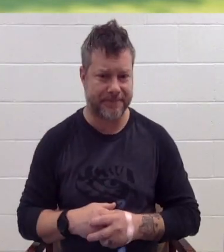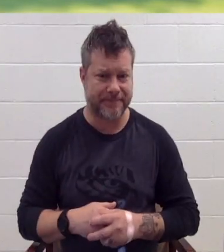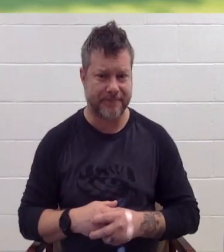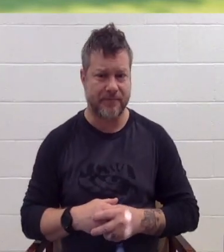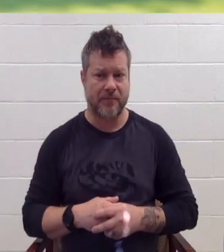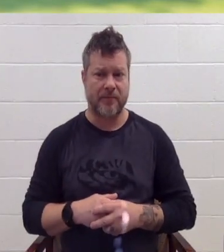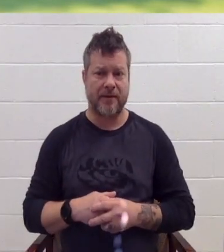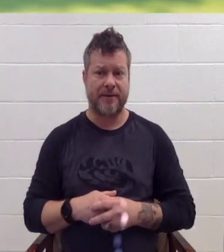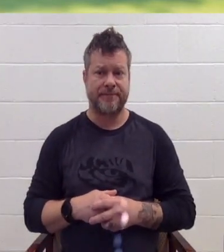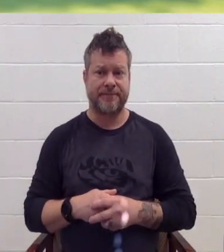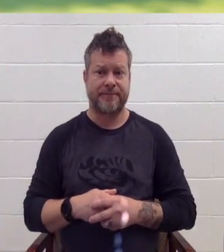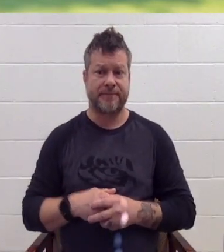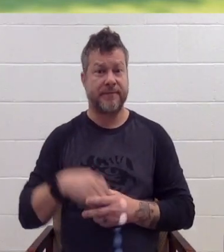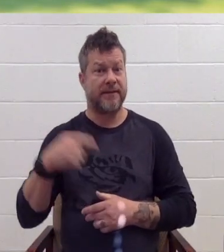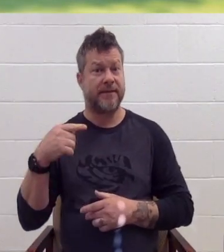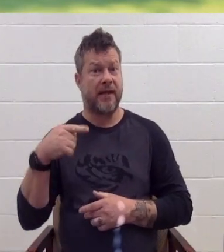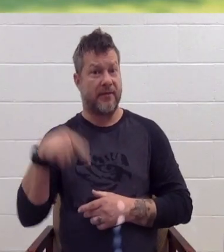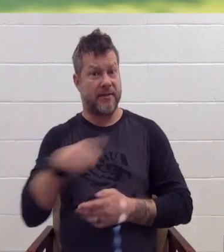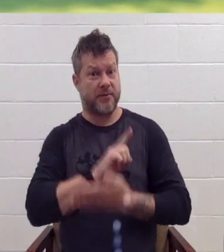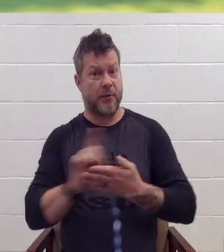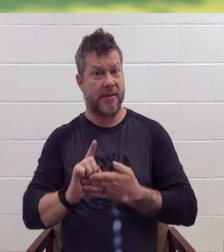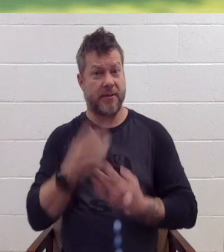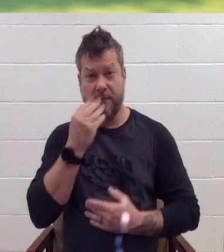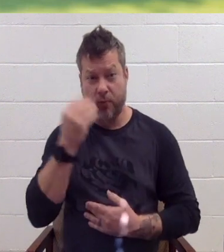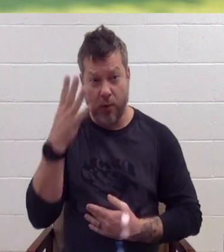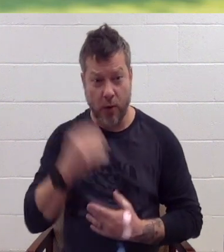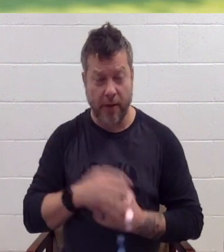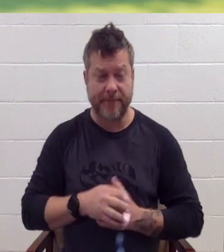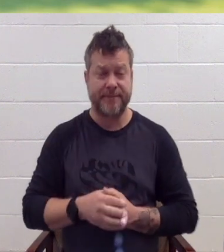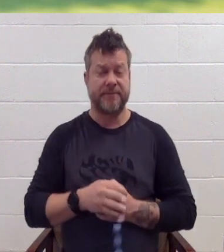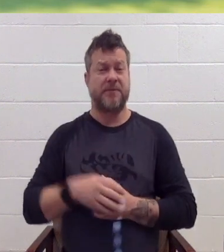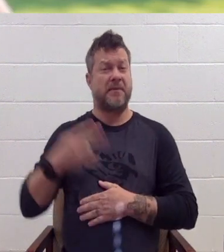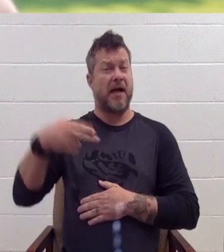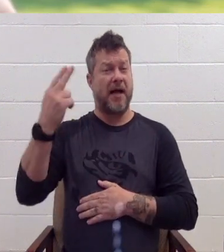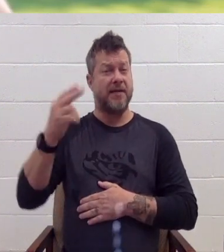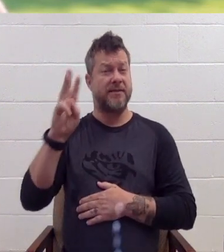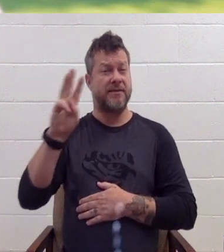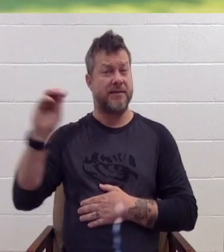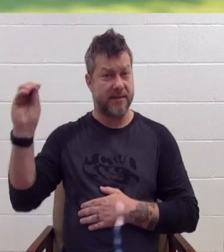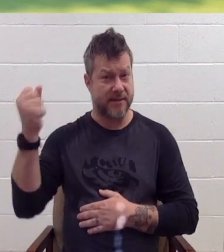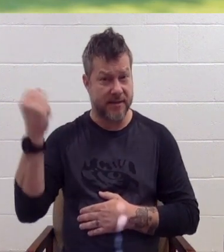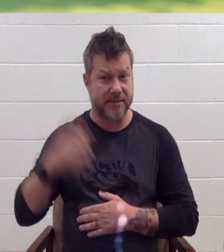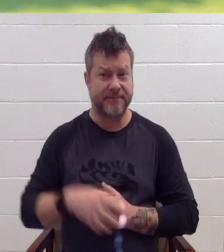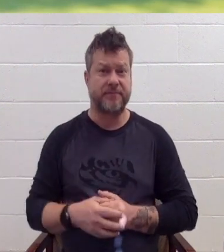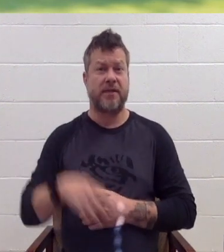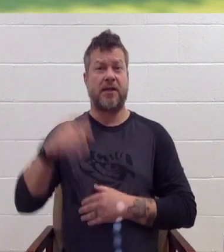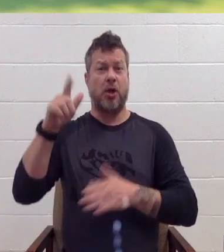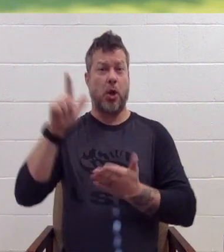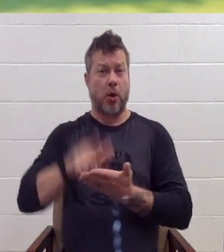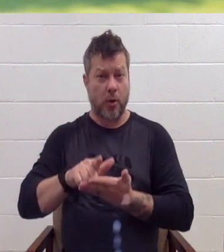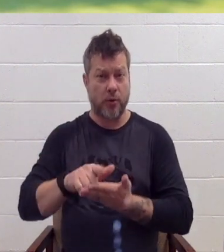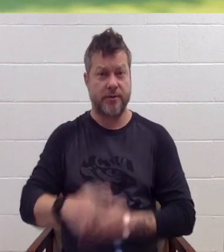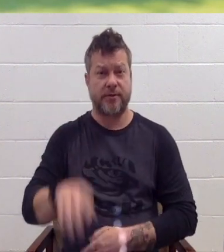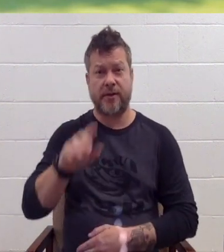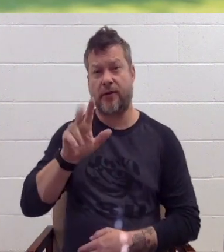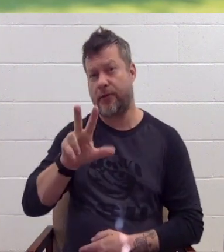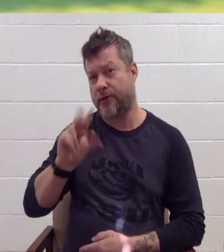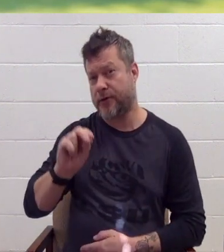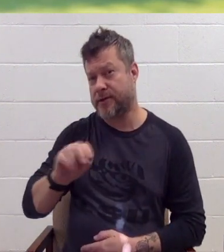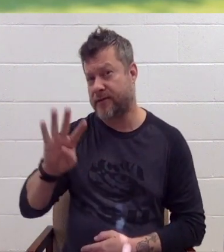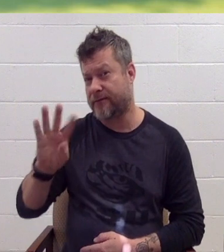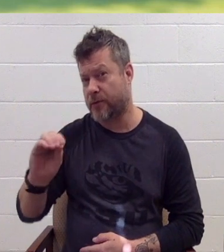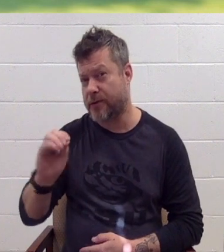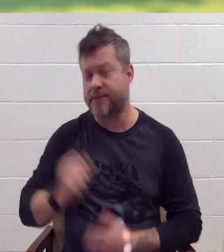time of year, with highs in the 60s and lows in the 30s and 40s. Though precipitation chances increase after